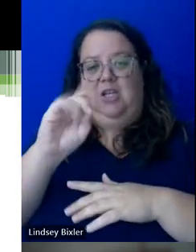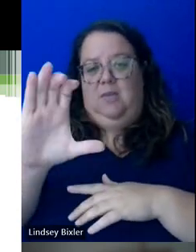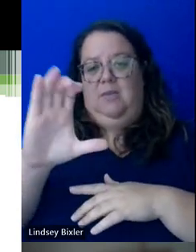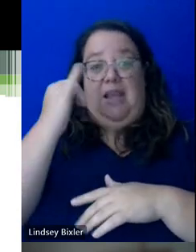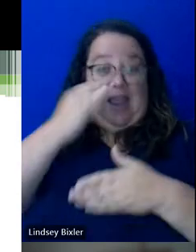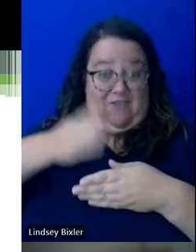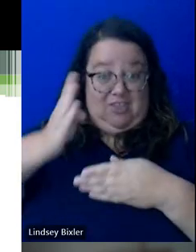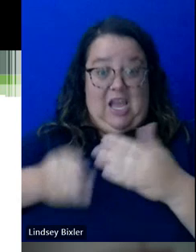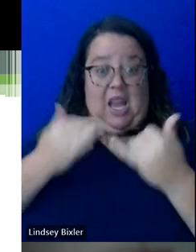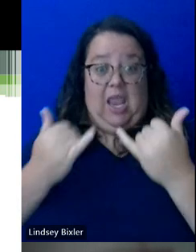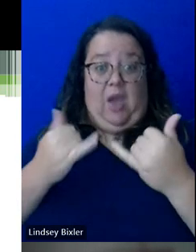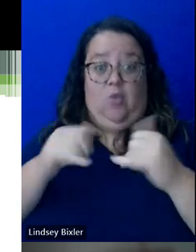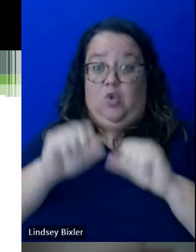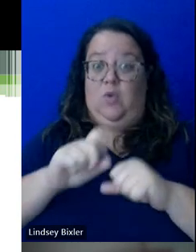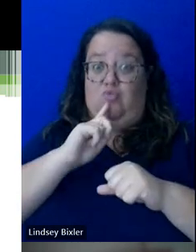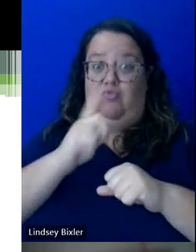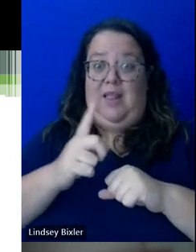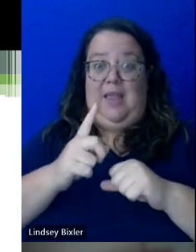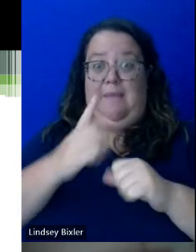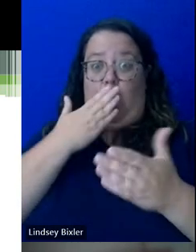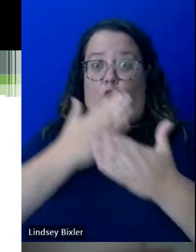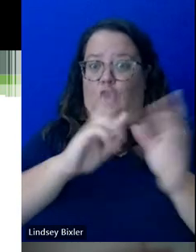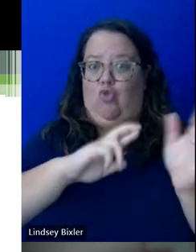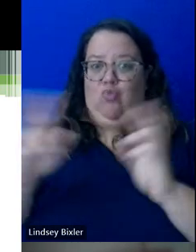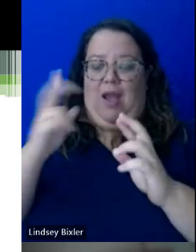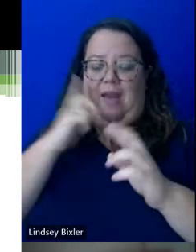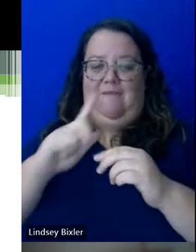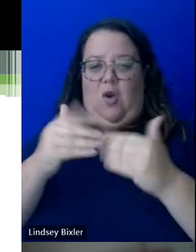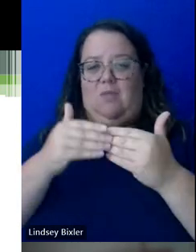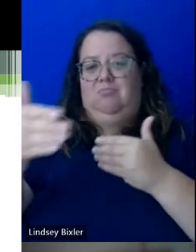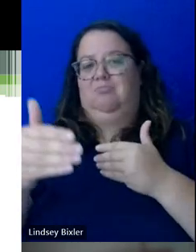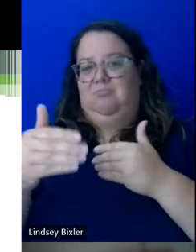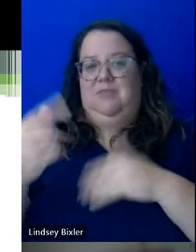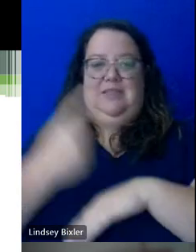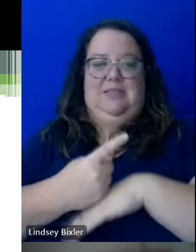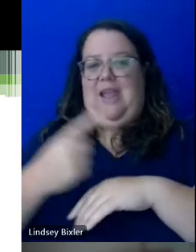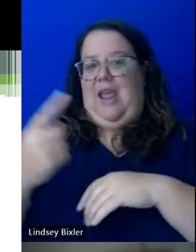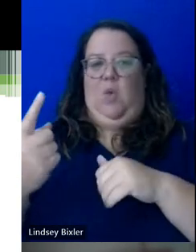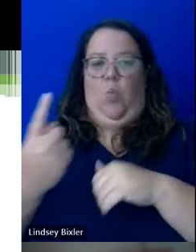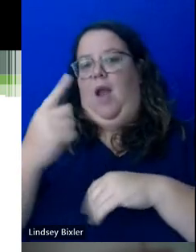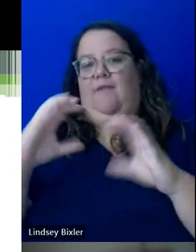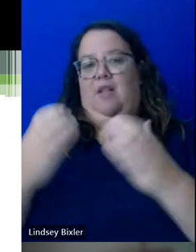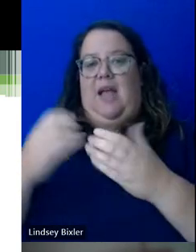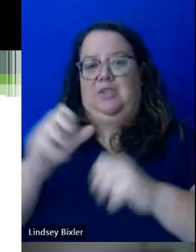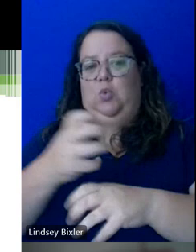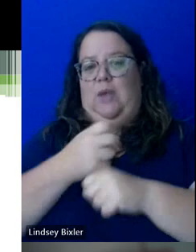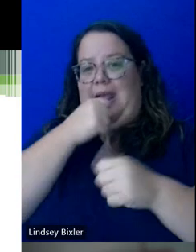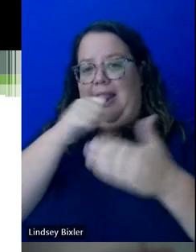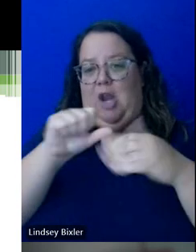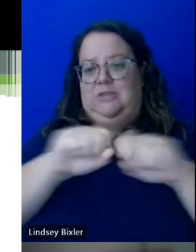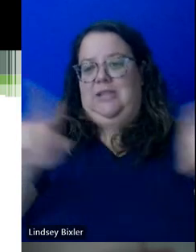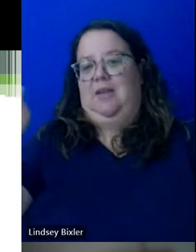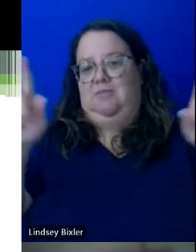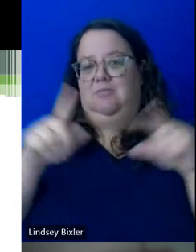done now, you can really, you know, be in good shape and have everything set up so that day one of classes, you can get your letters sent out and